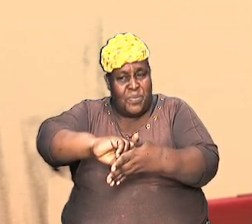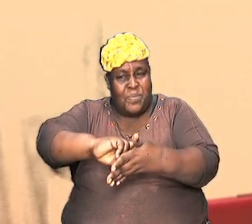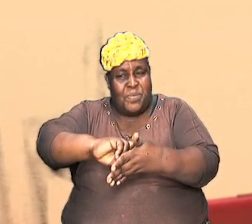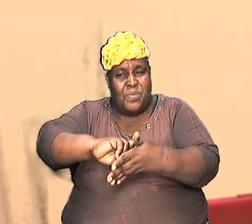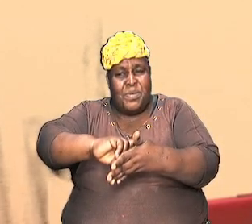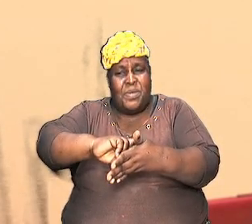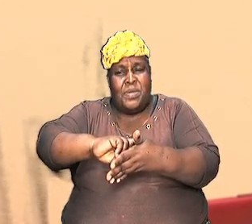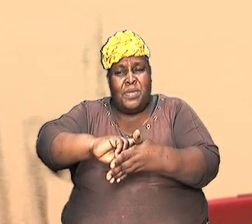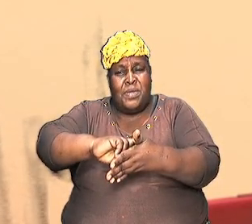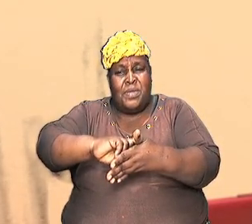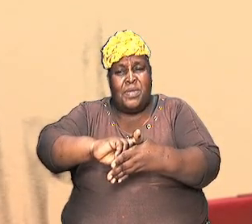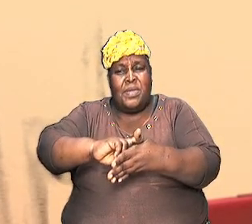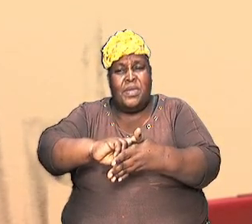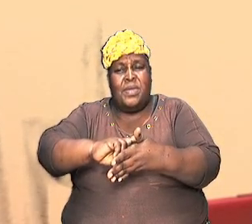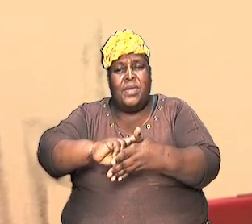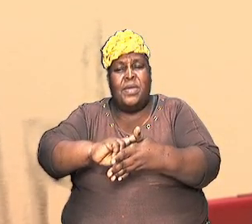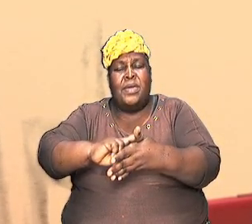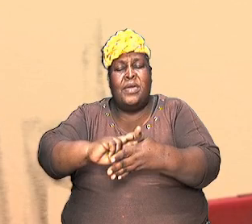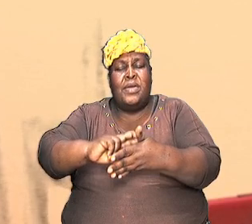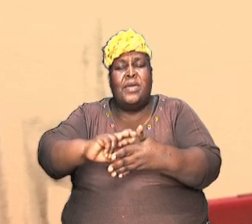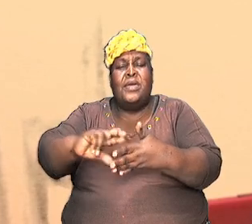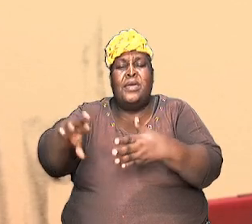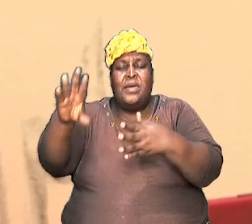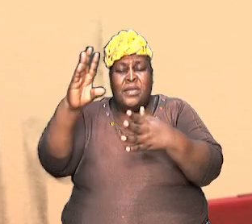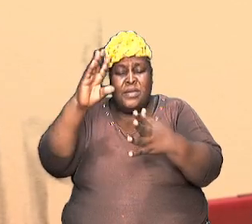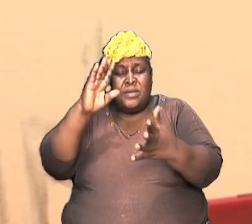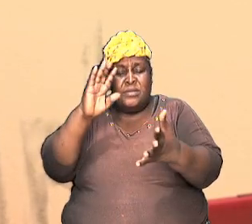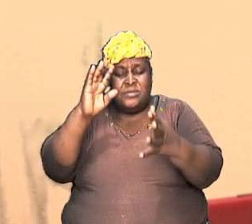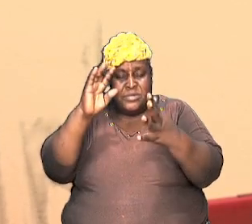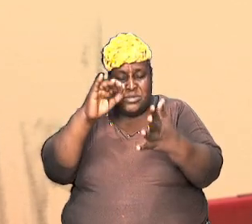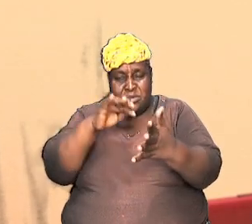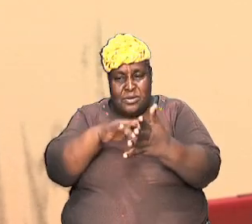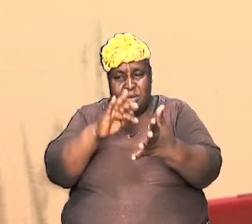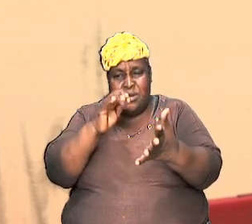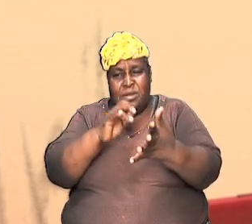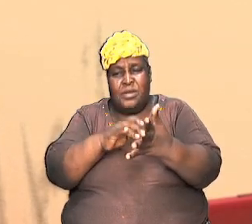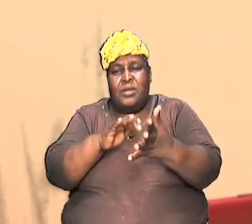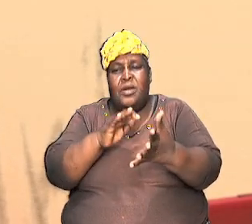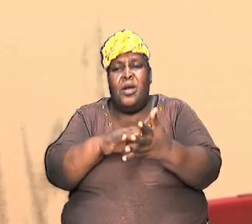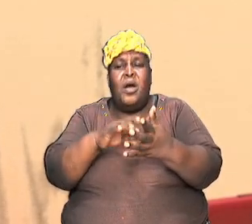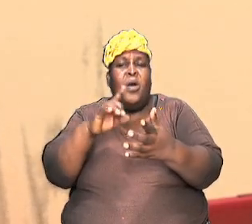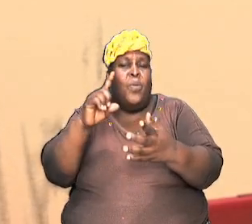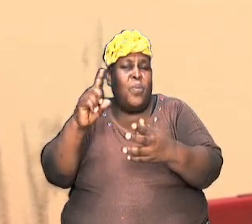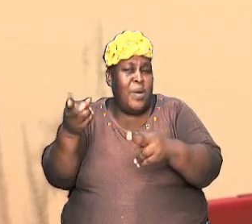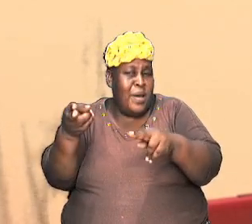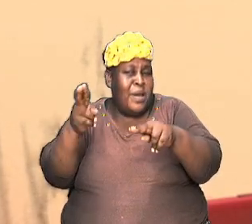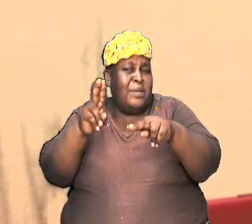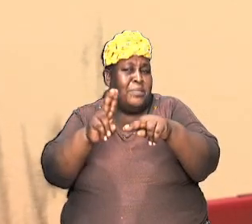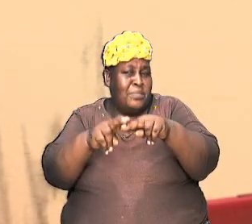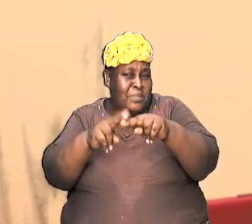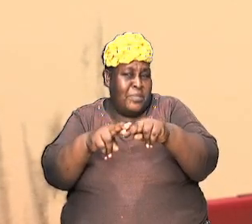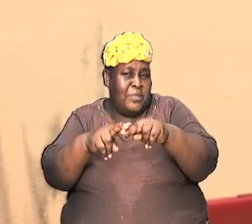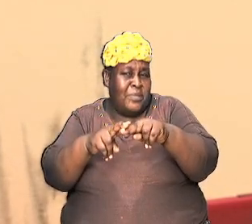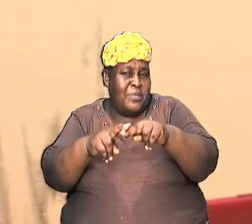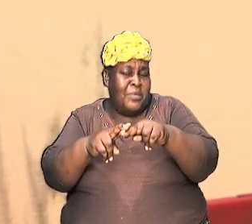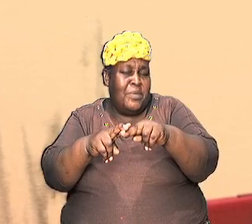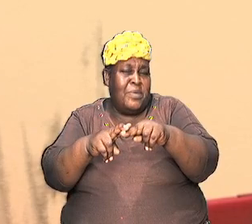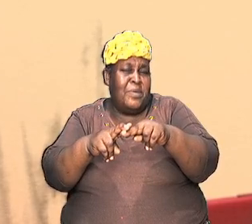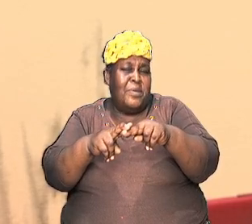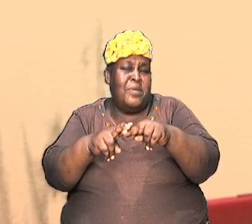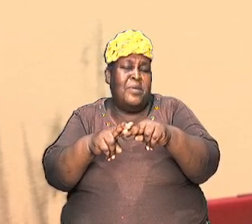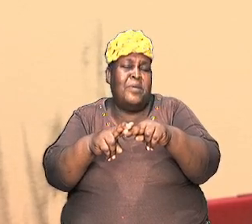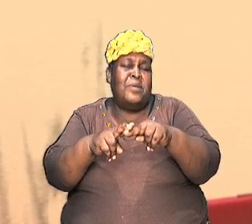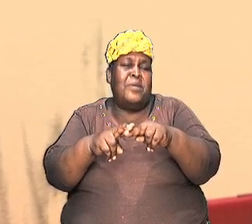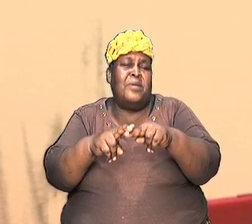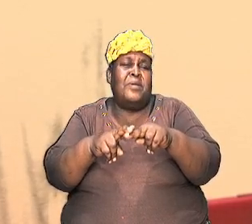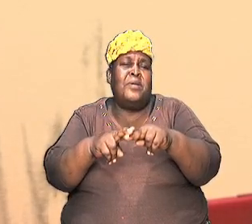touching on probably one additional episode that I